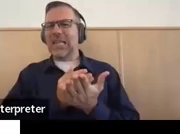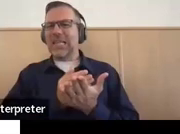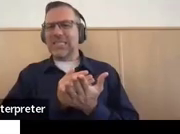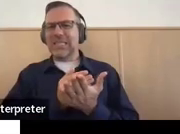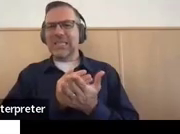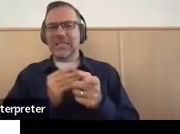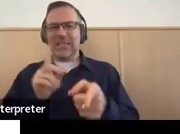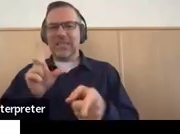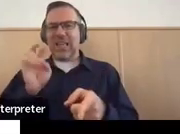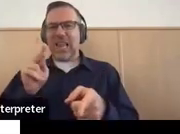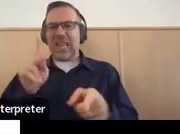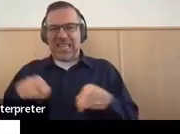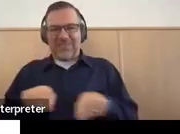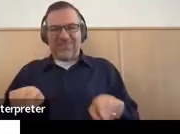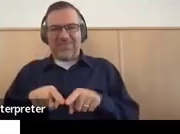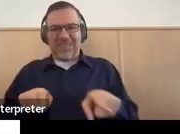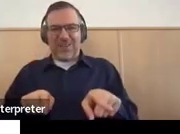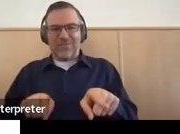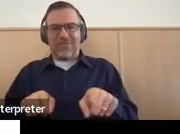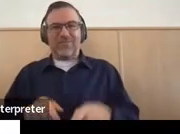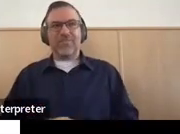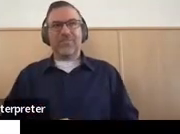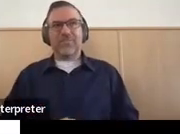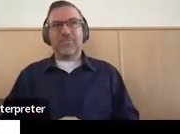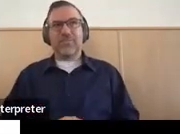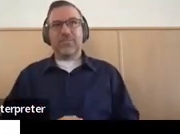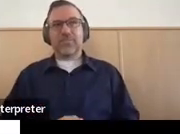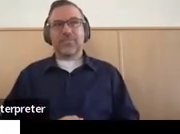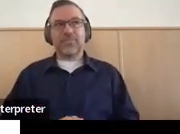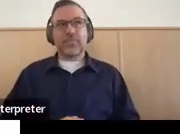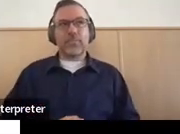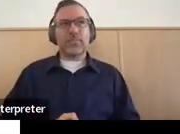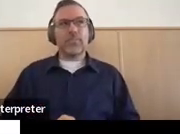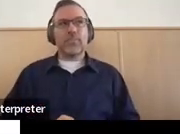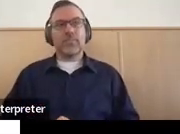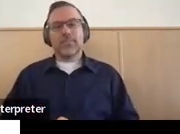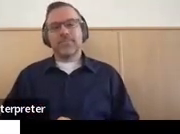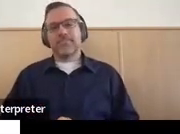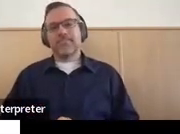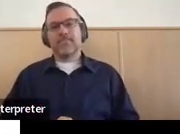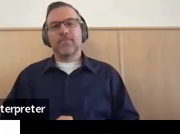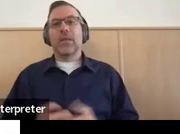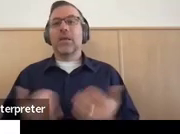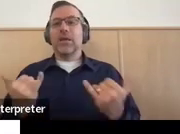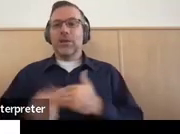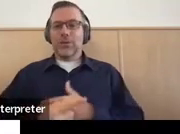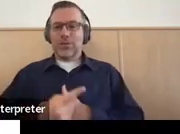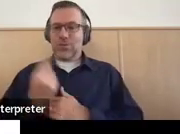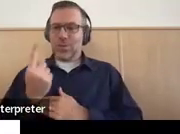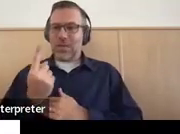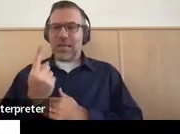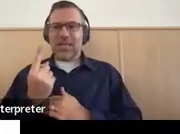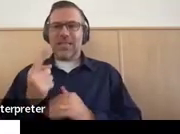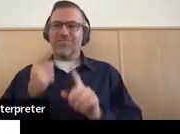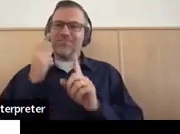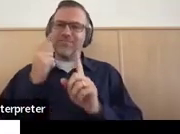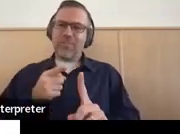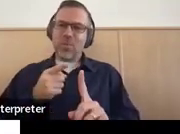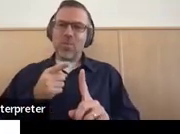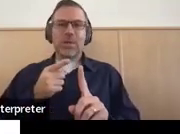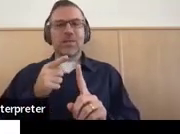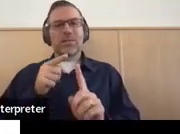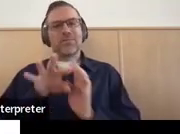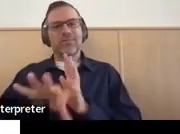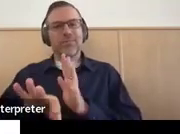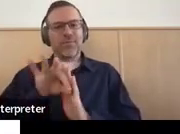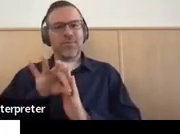like to have that. So the purpose of today is to develop compliance and